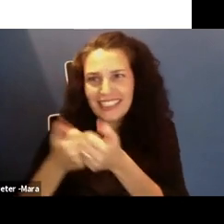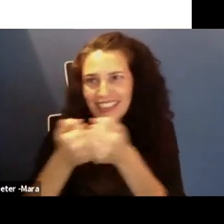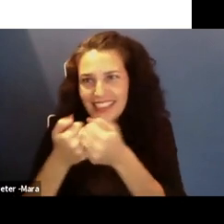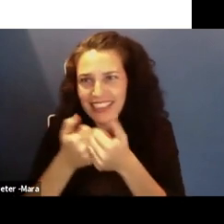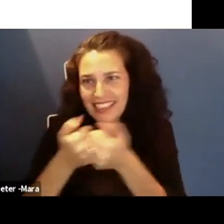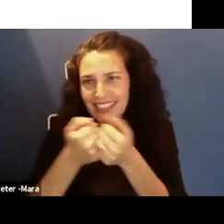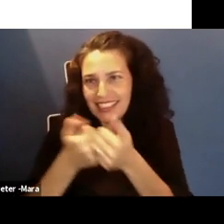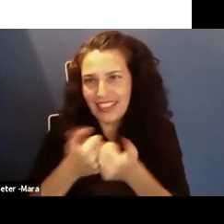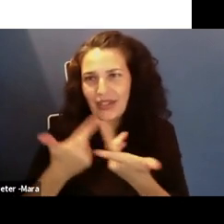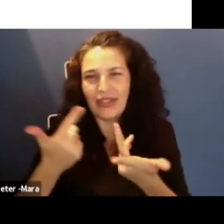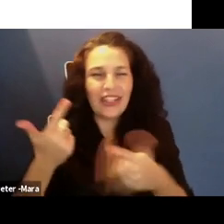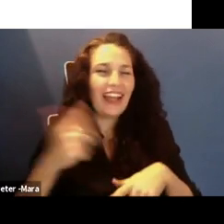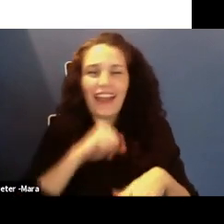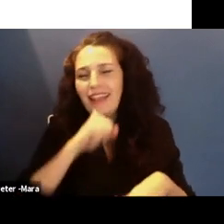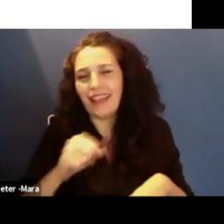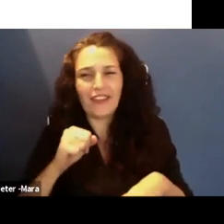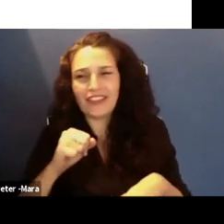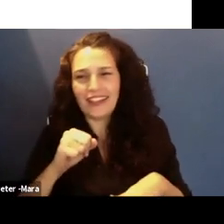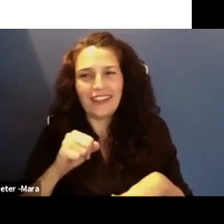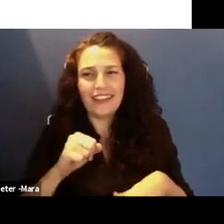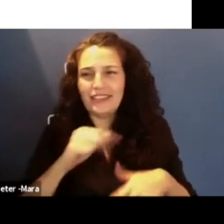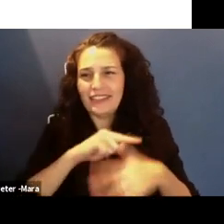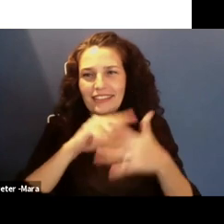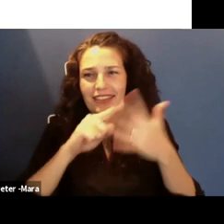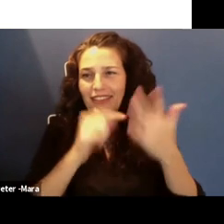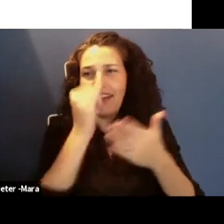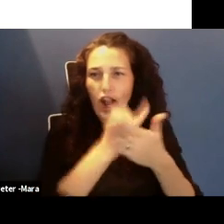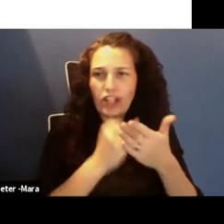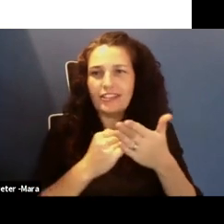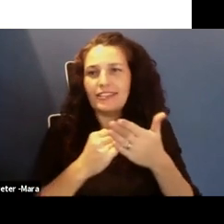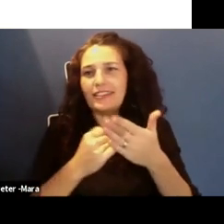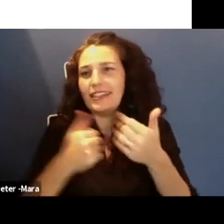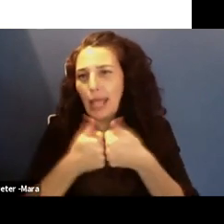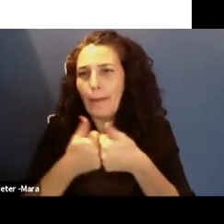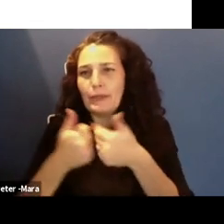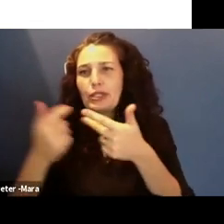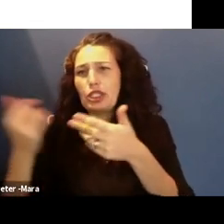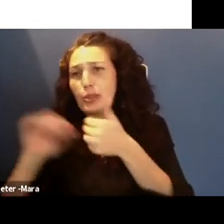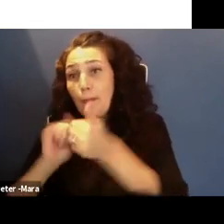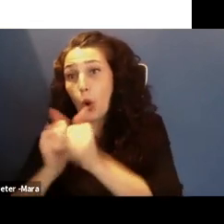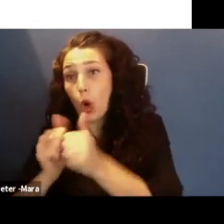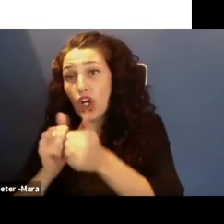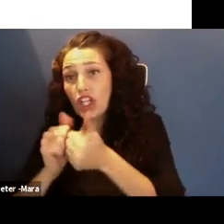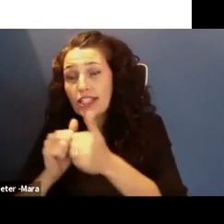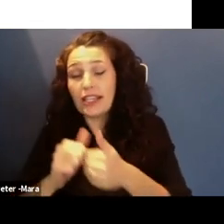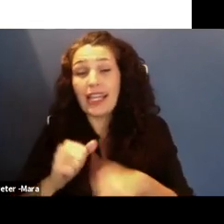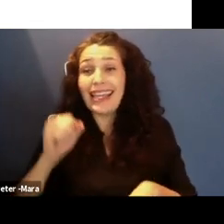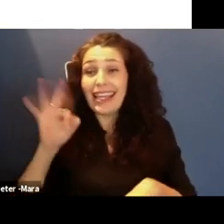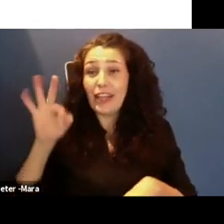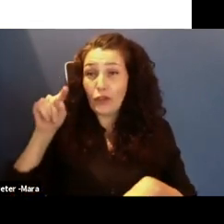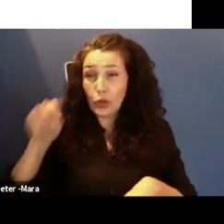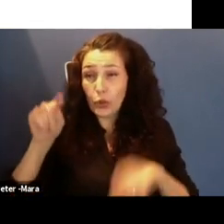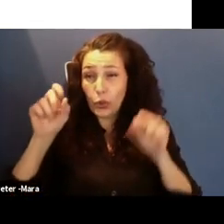also, I love sports. So if you can identify what it is that you love to do now, kind of hone into that, because that may be your